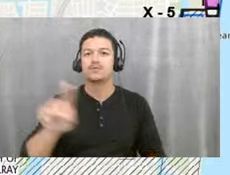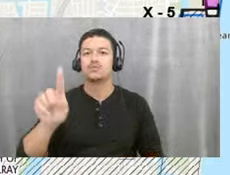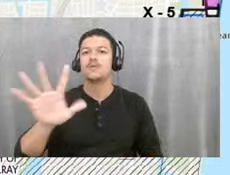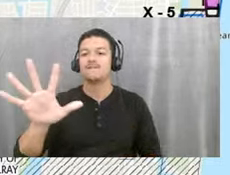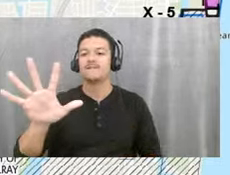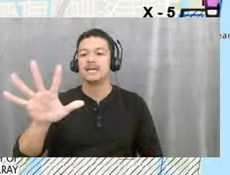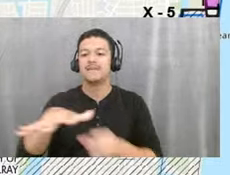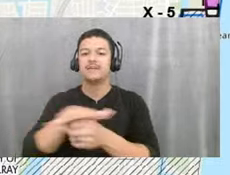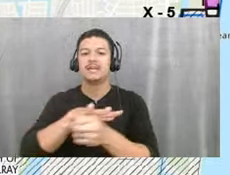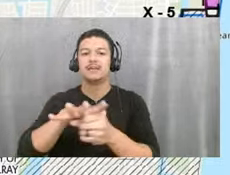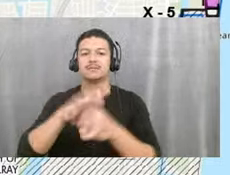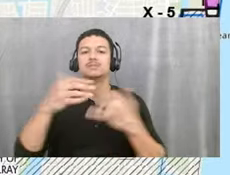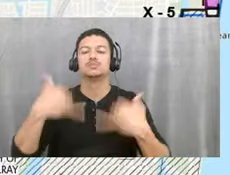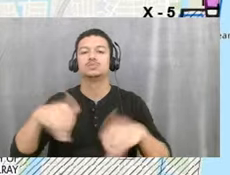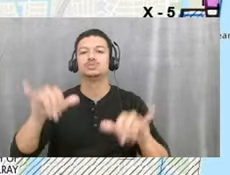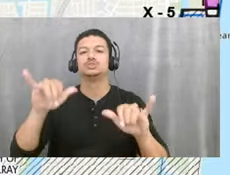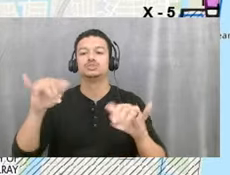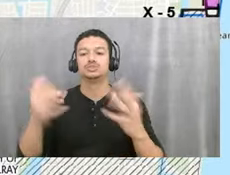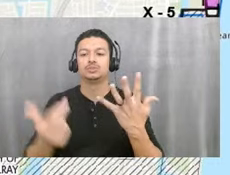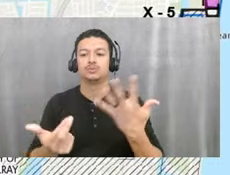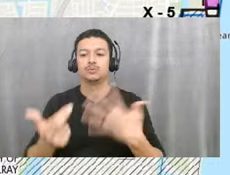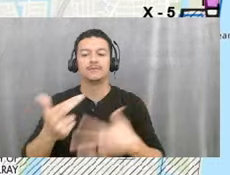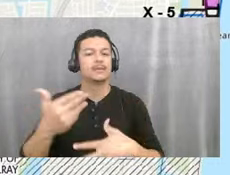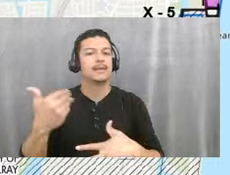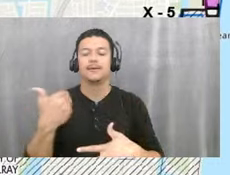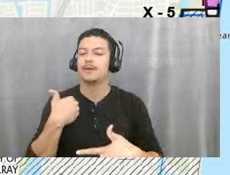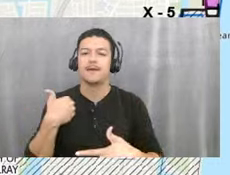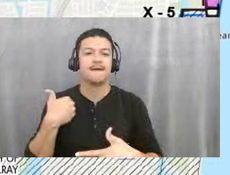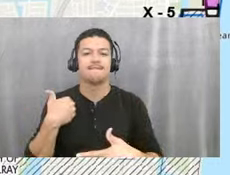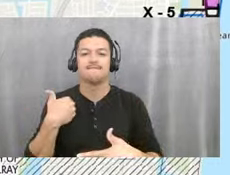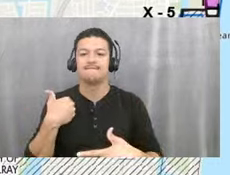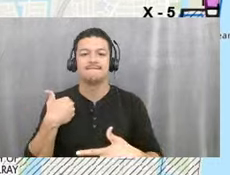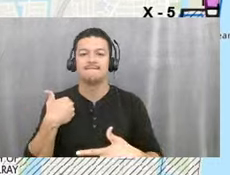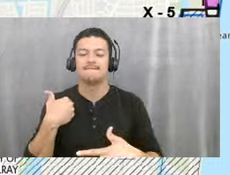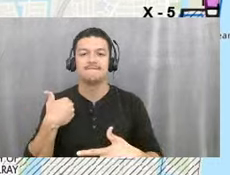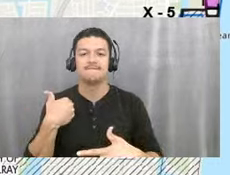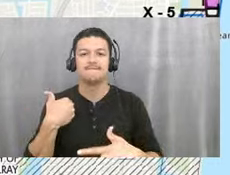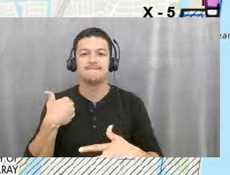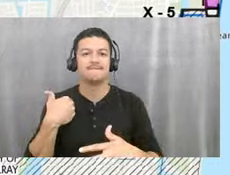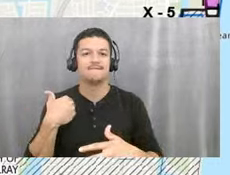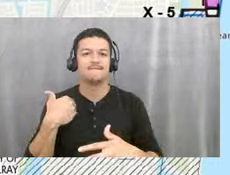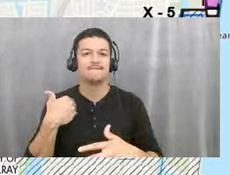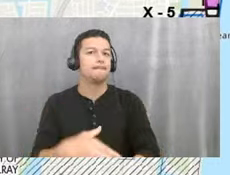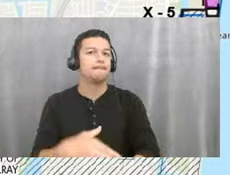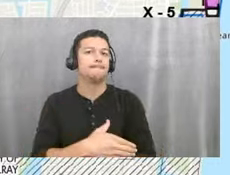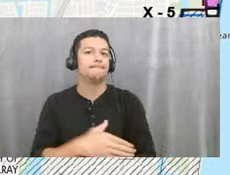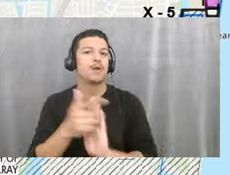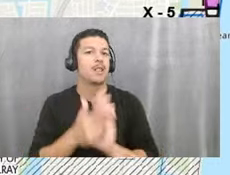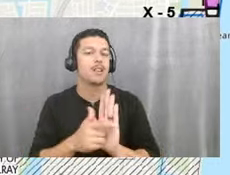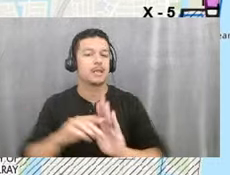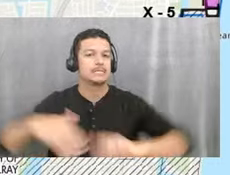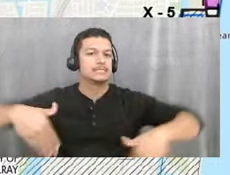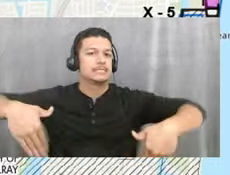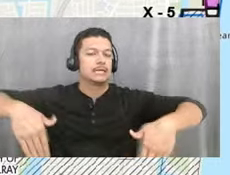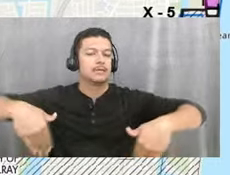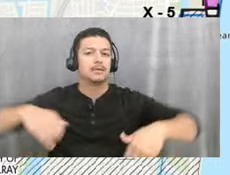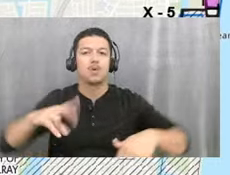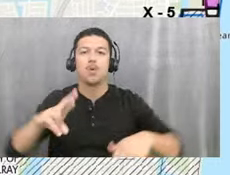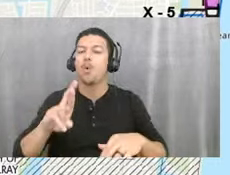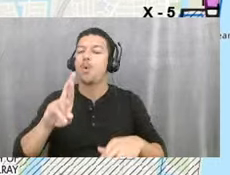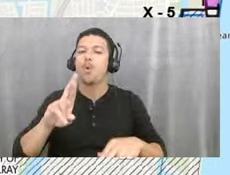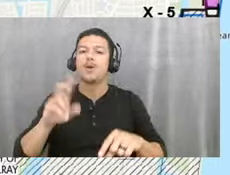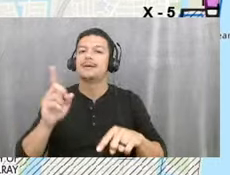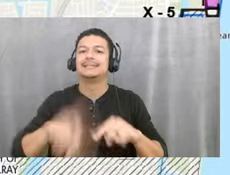reviewing, do not have, um, power of attorney or cannot annex due to